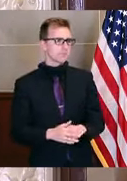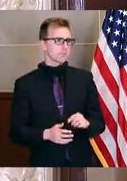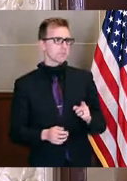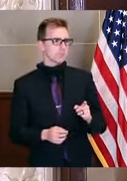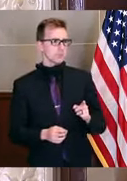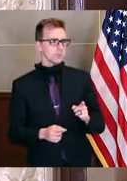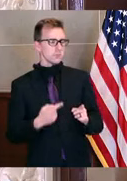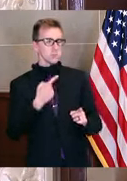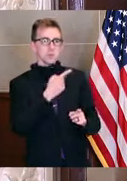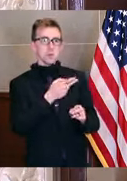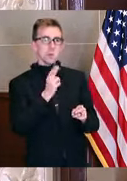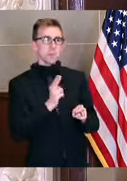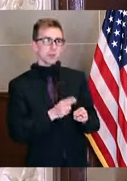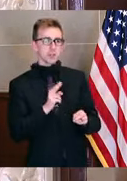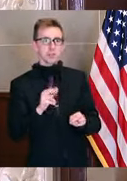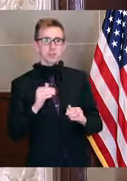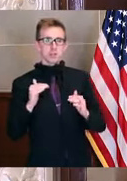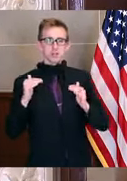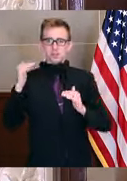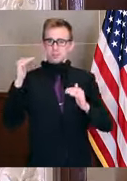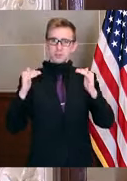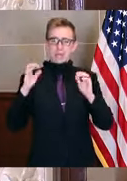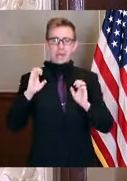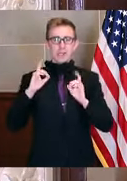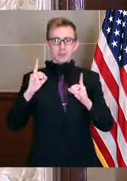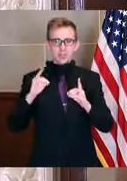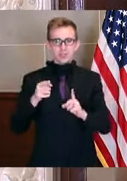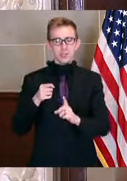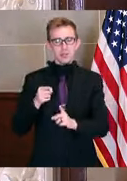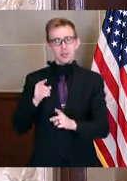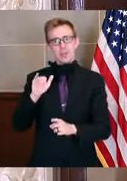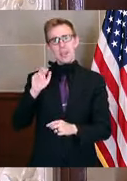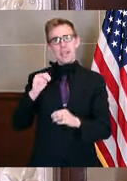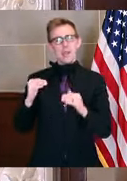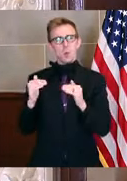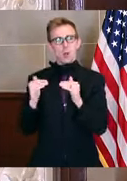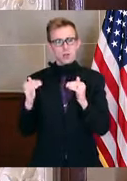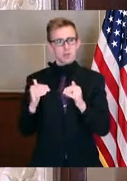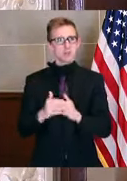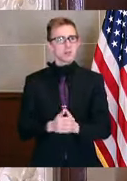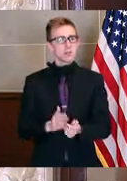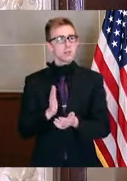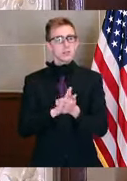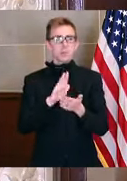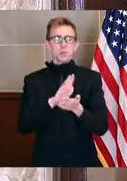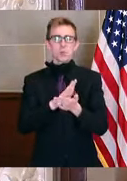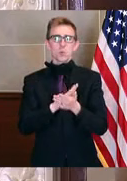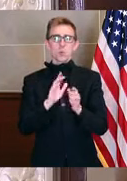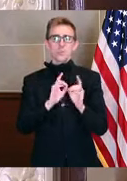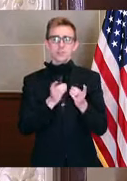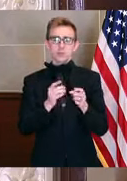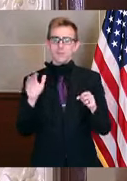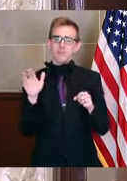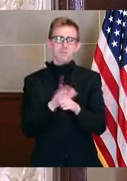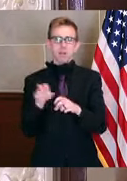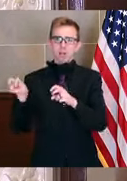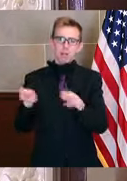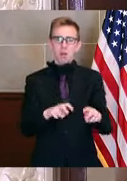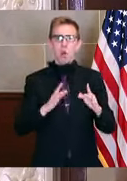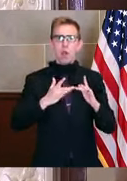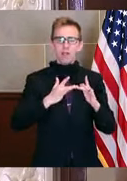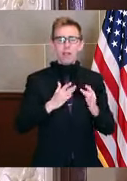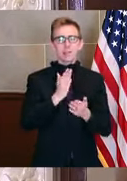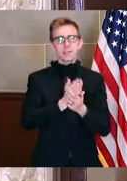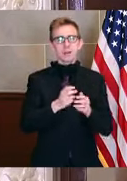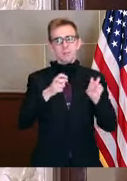you mentioned the inequalities of, um, education are kind of highlighted during this time. Um, some school districts going completely online, some not